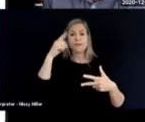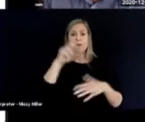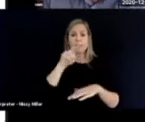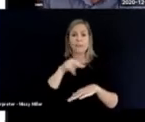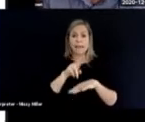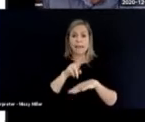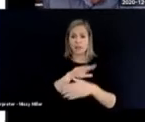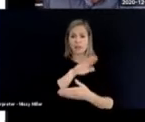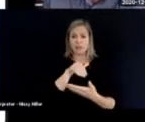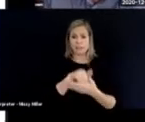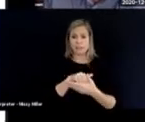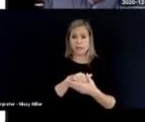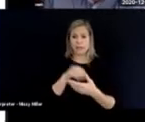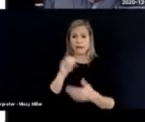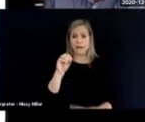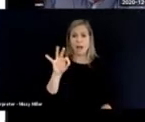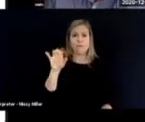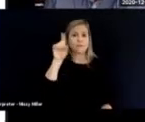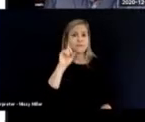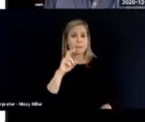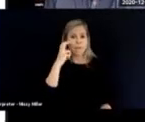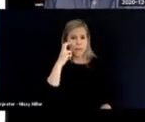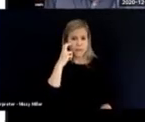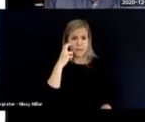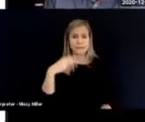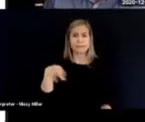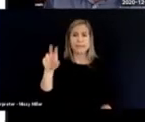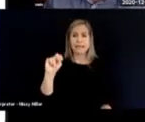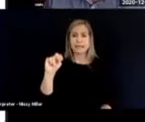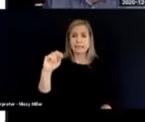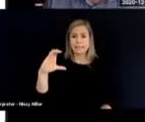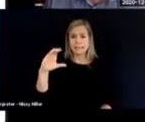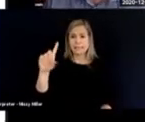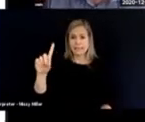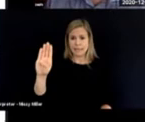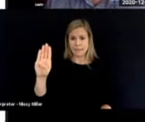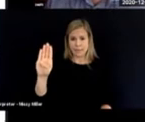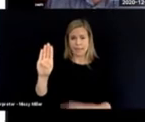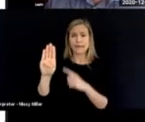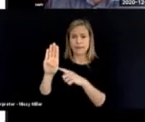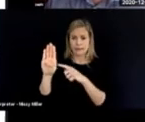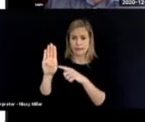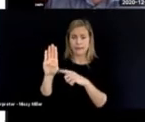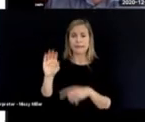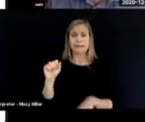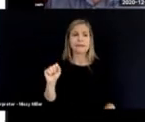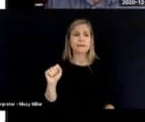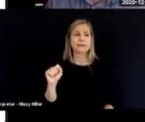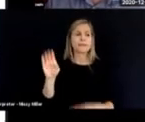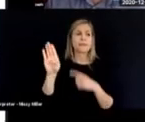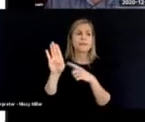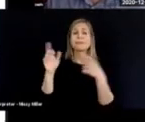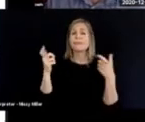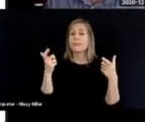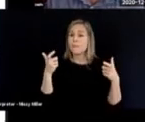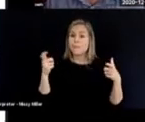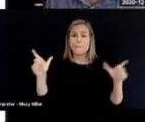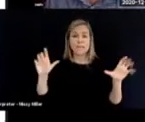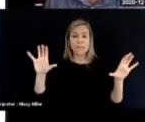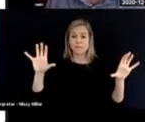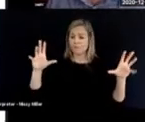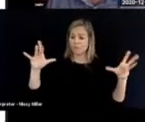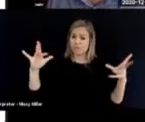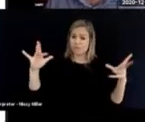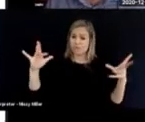Blindness, NCDB, which is the biggest collection of